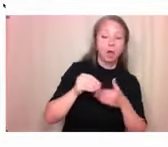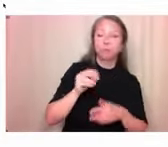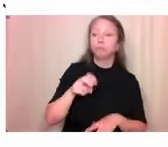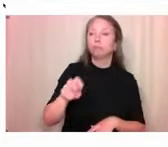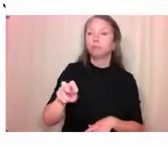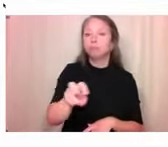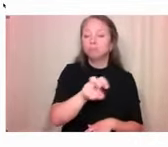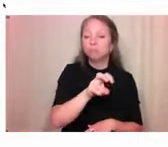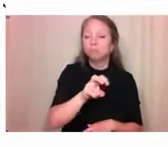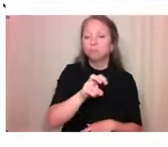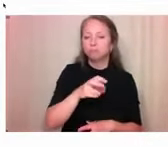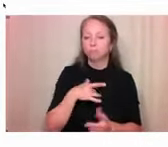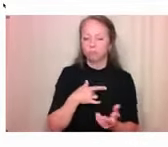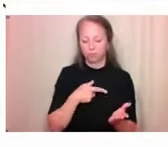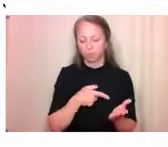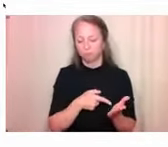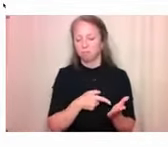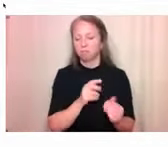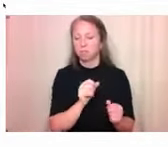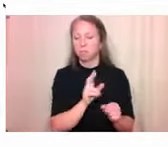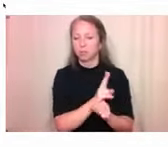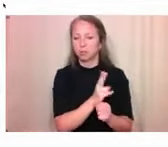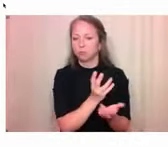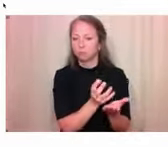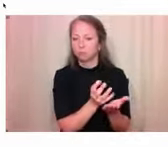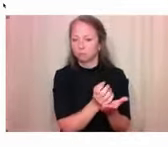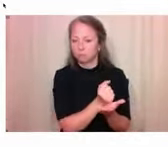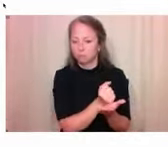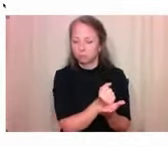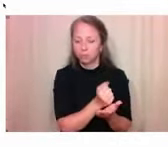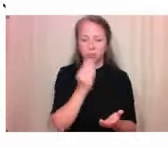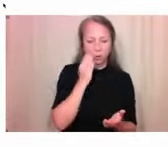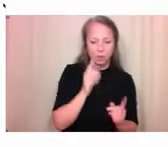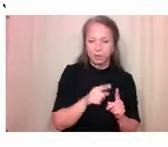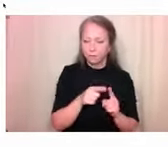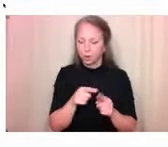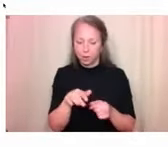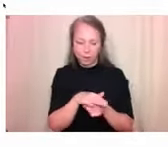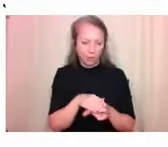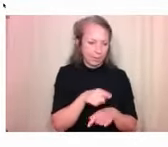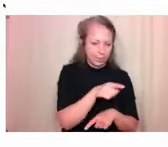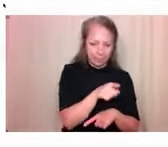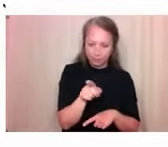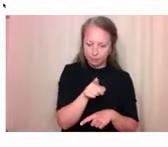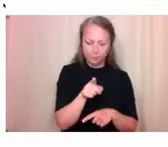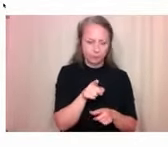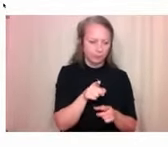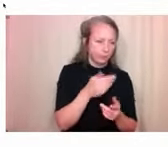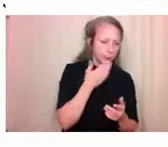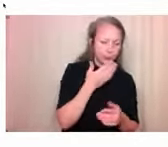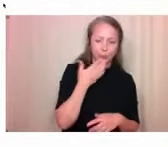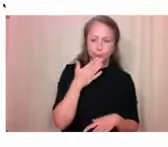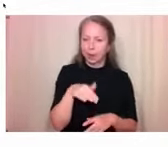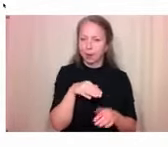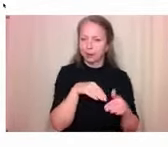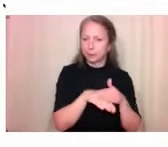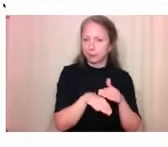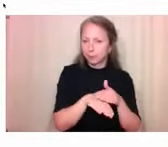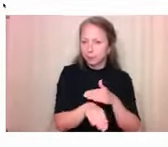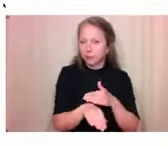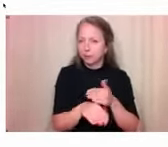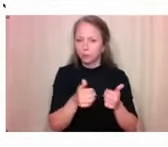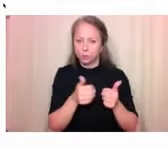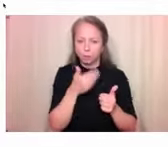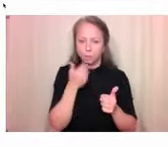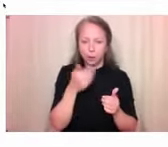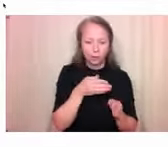accessibility exists along different routes or at different destinations that they might go to. Or